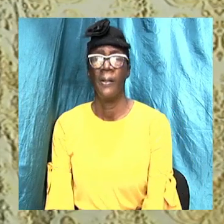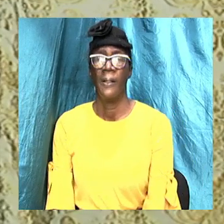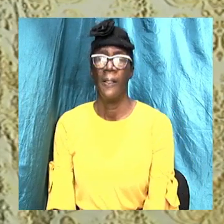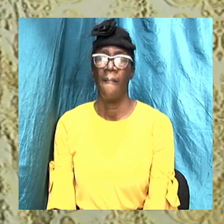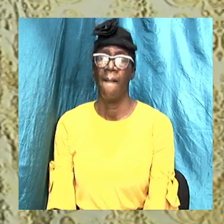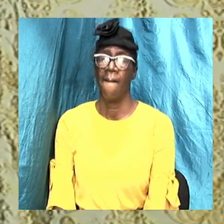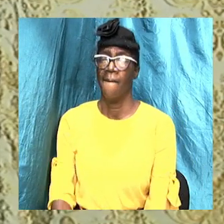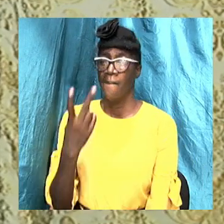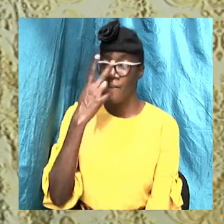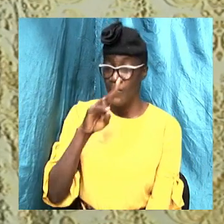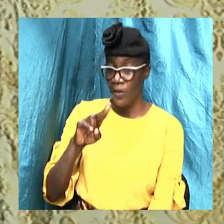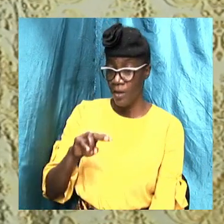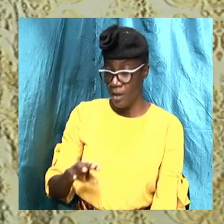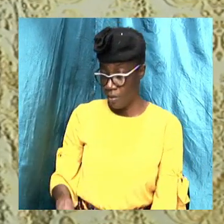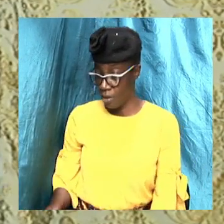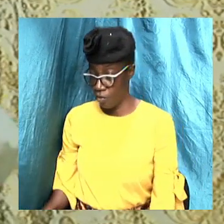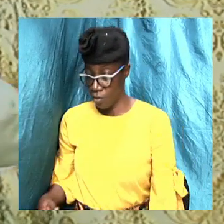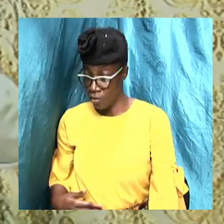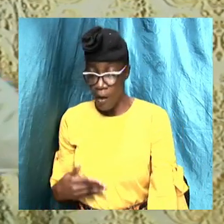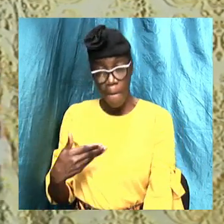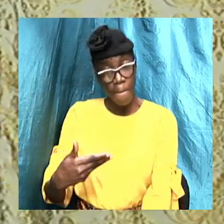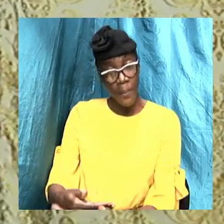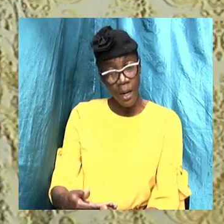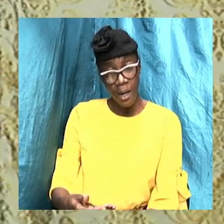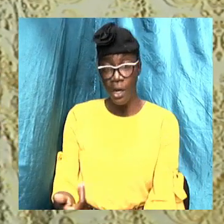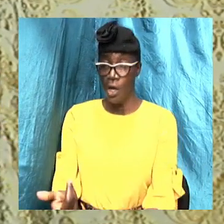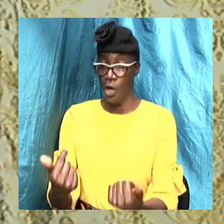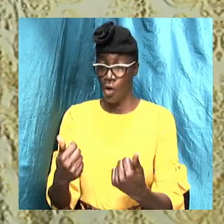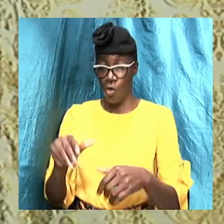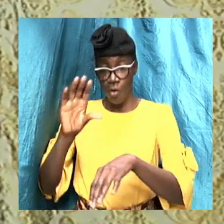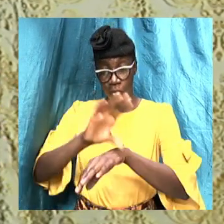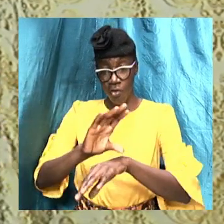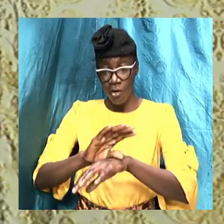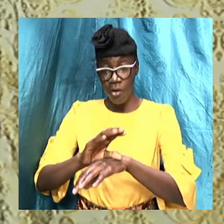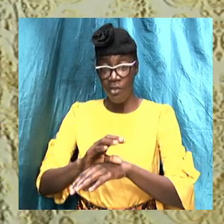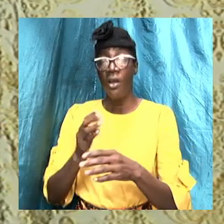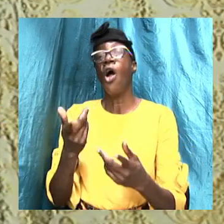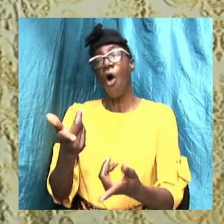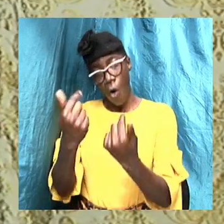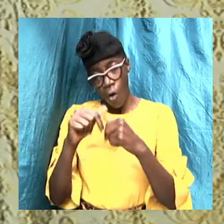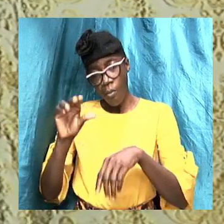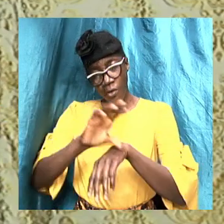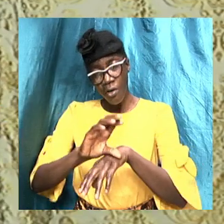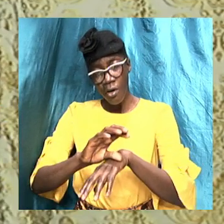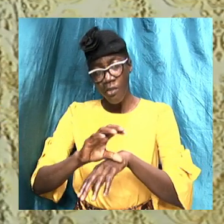So when the children born, come to church, this man don't come to church.